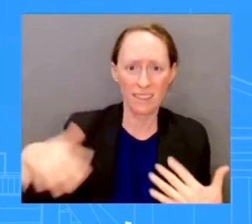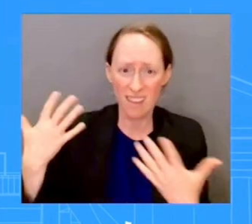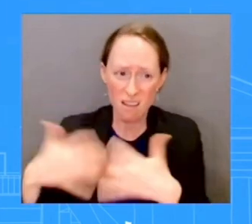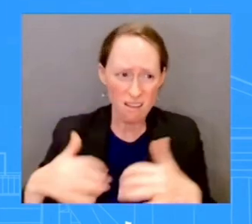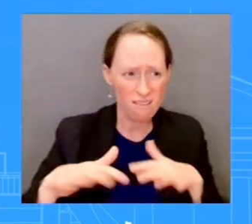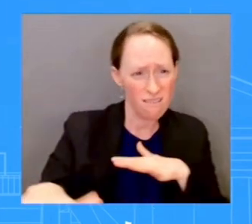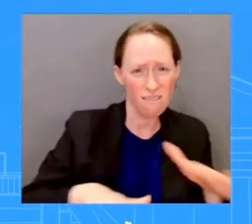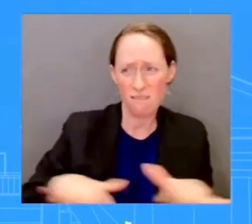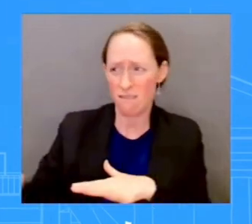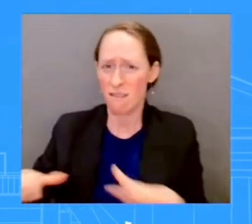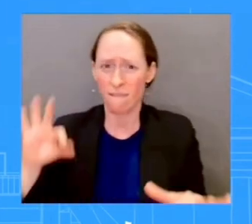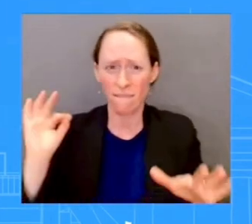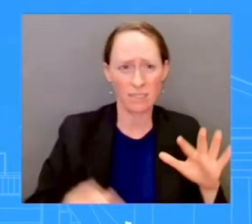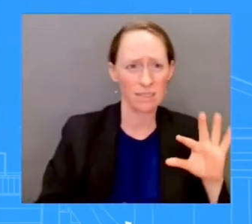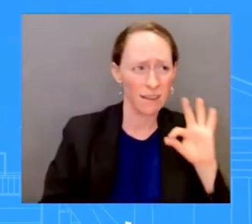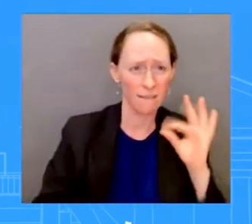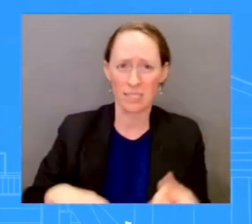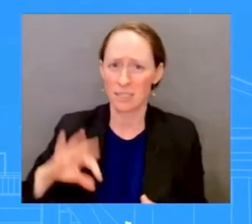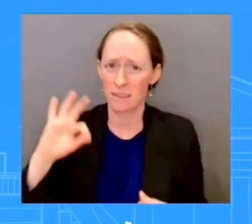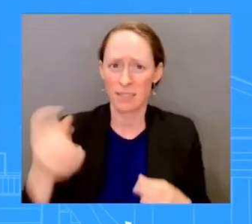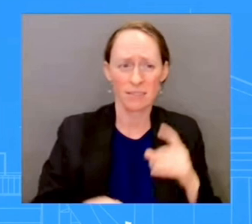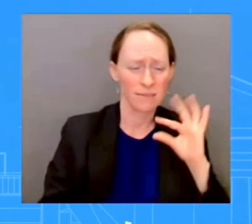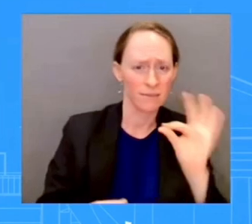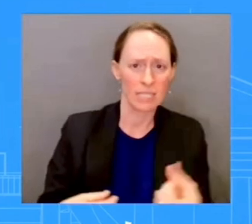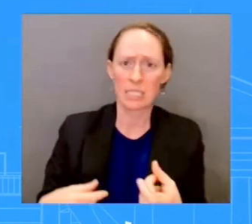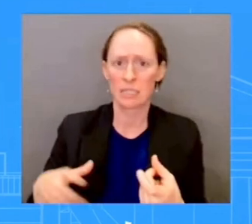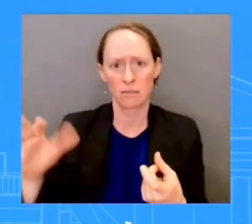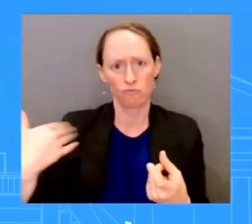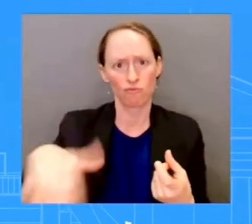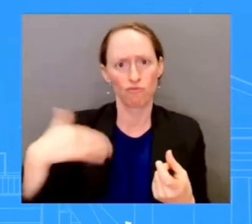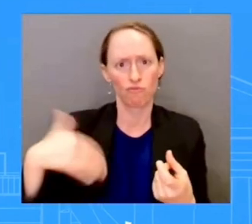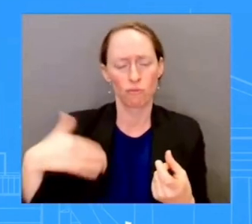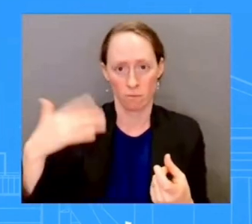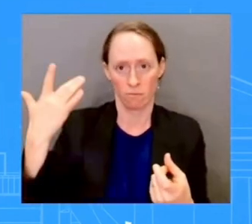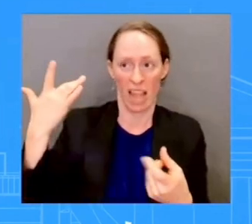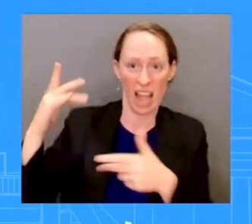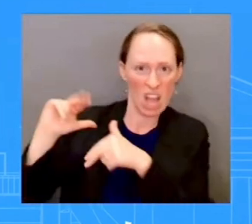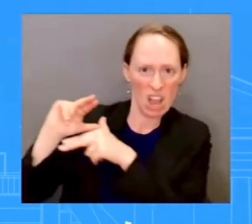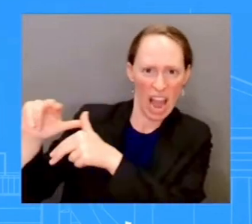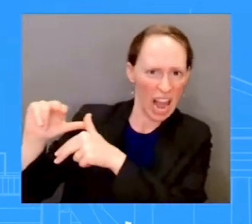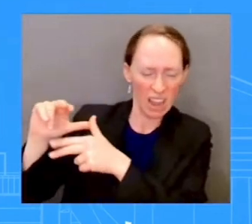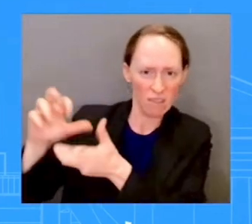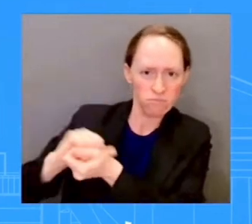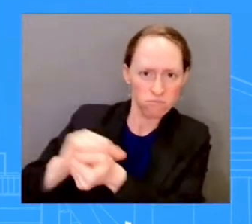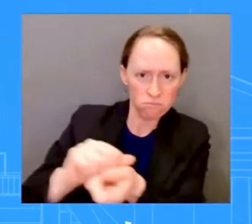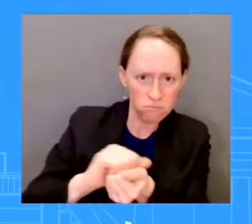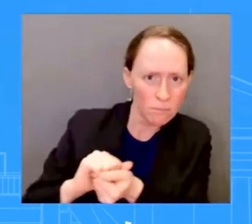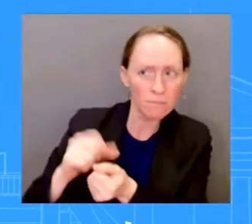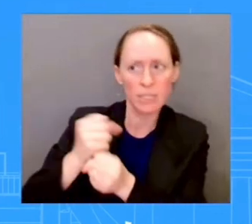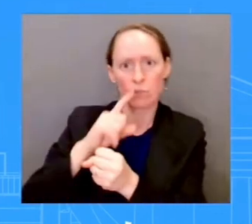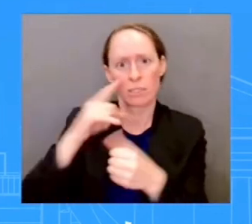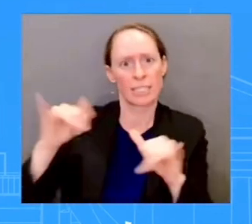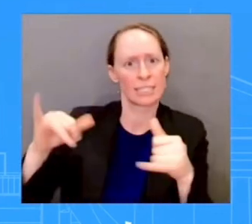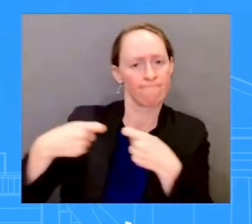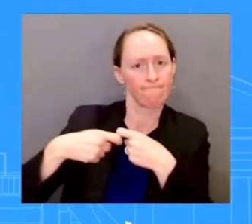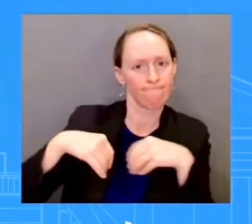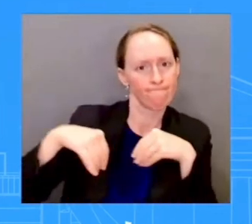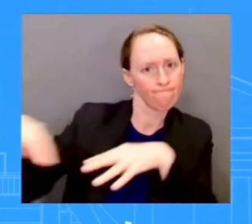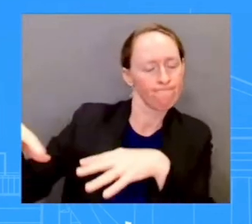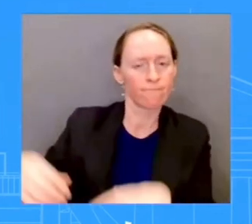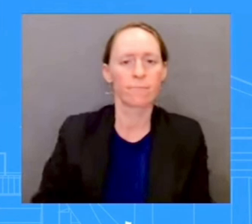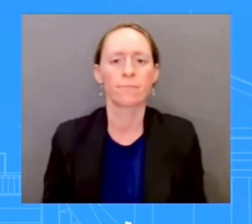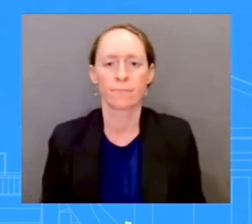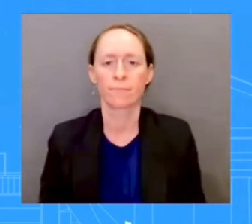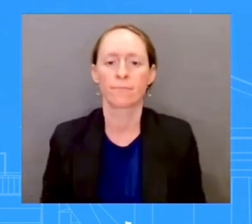access to power after a storm. One of the benefits to the citizens of Florida is that during the Obama-Biden administration, we